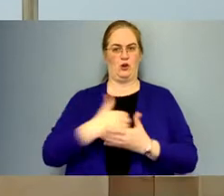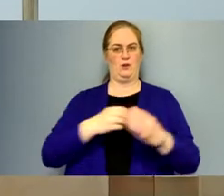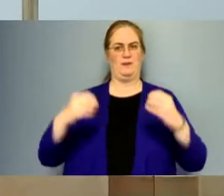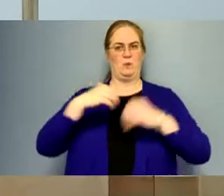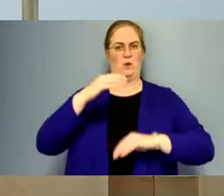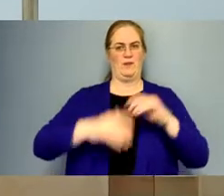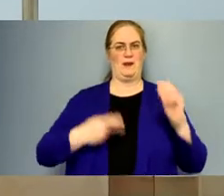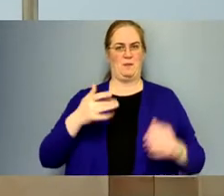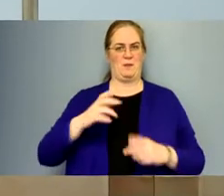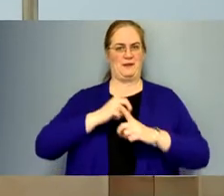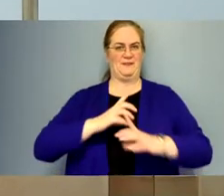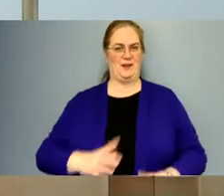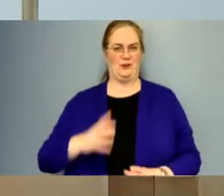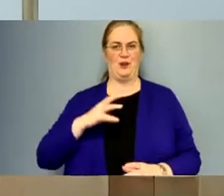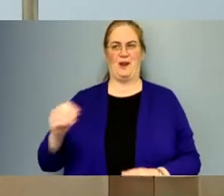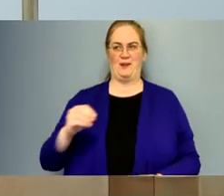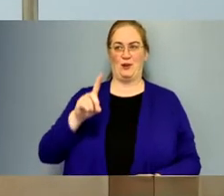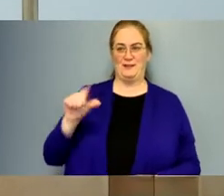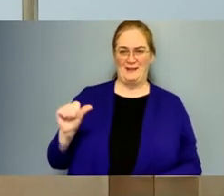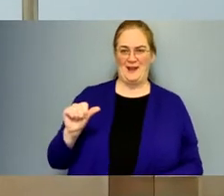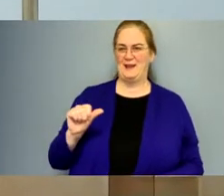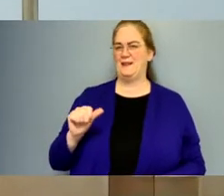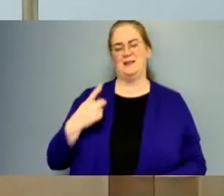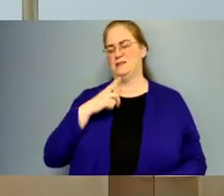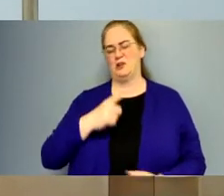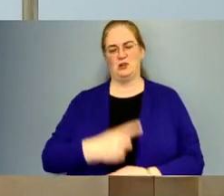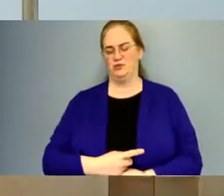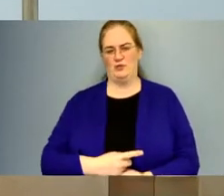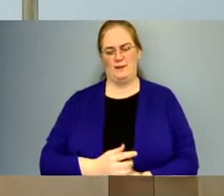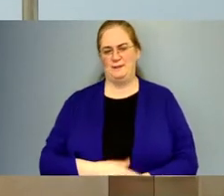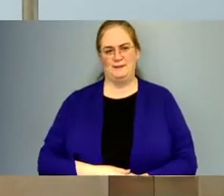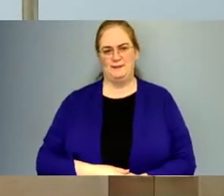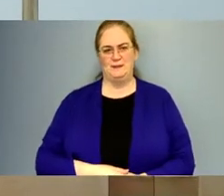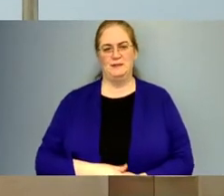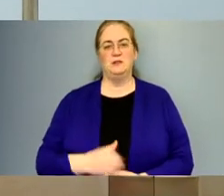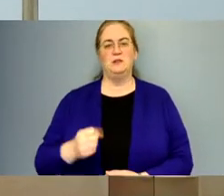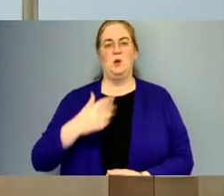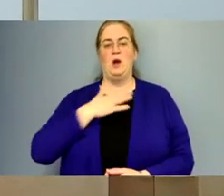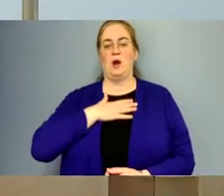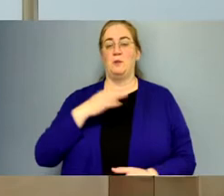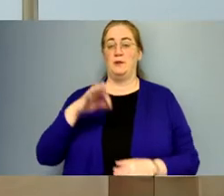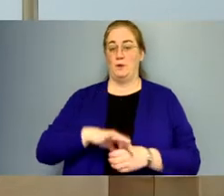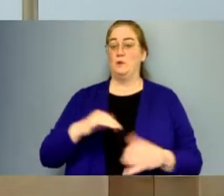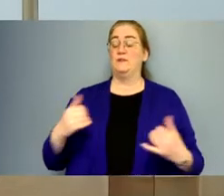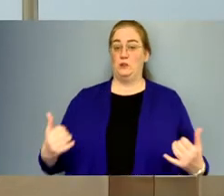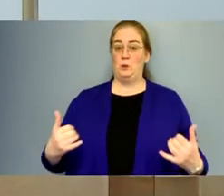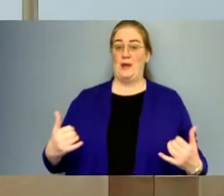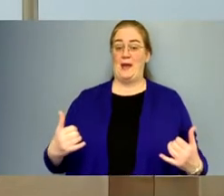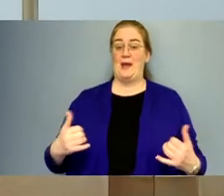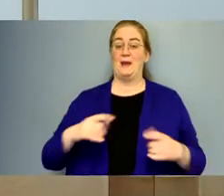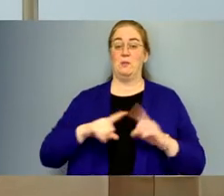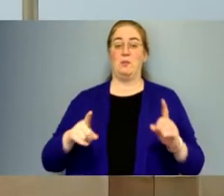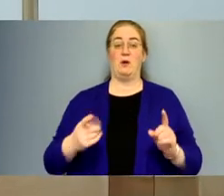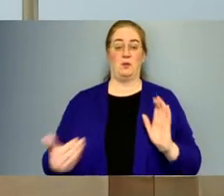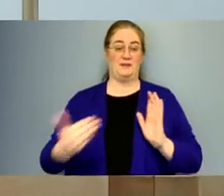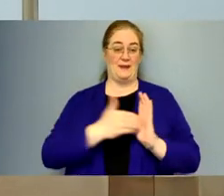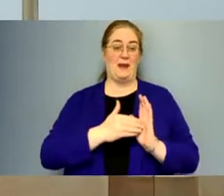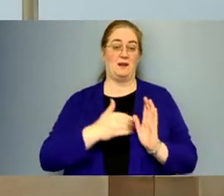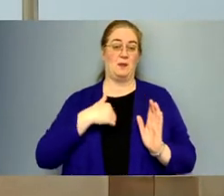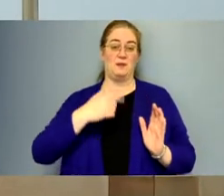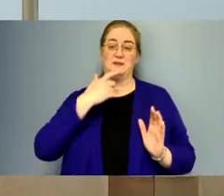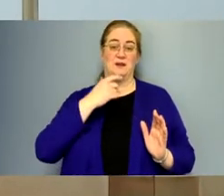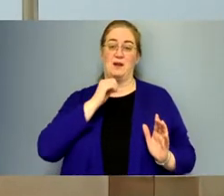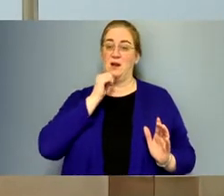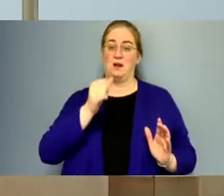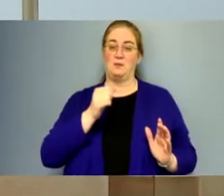public defender and our district attorney. And that's just not right. So I'm going to vote for this today, but once again, I'm, going to say,